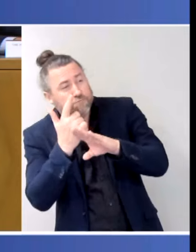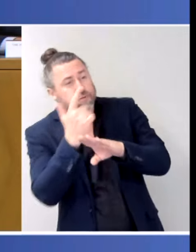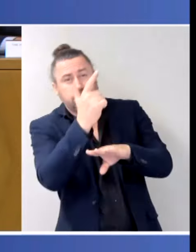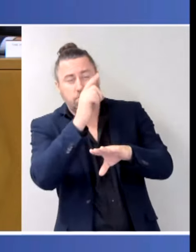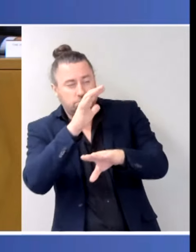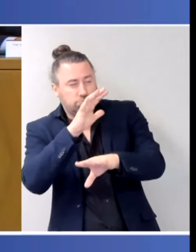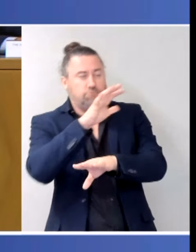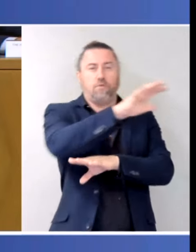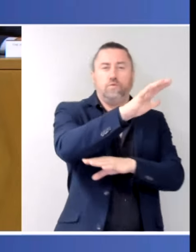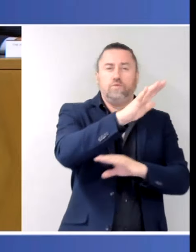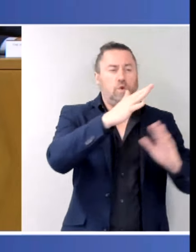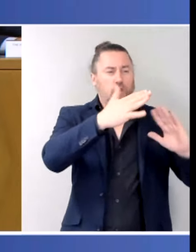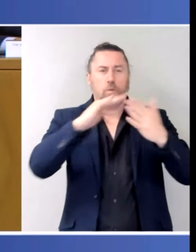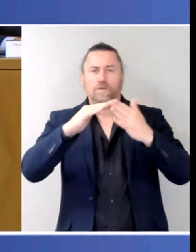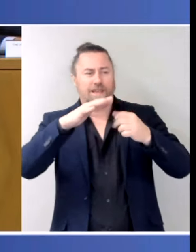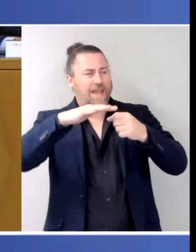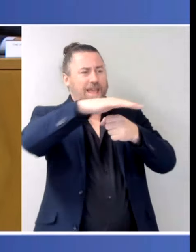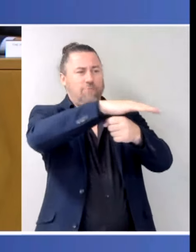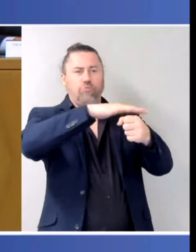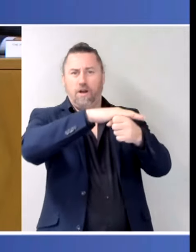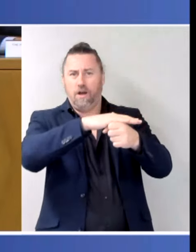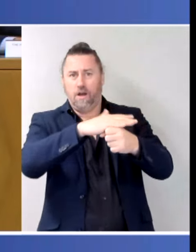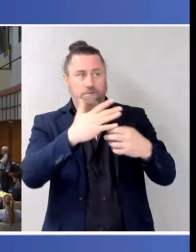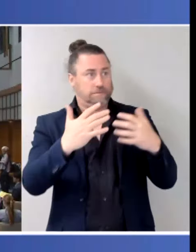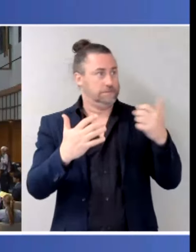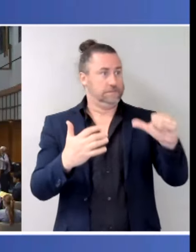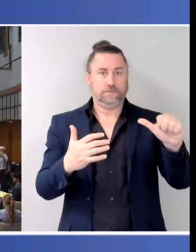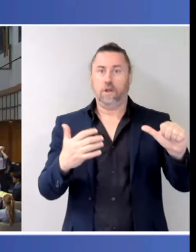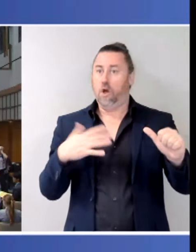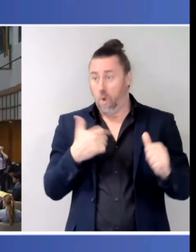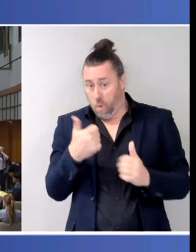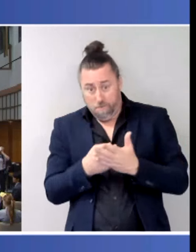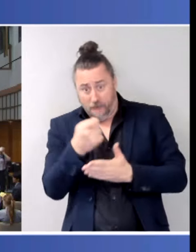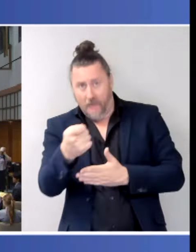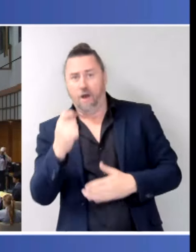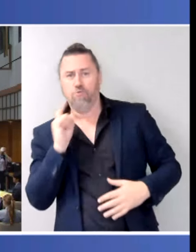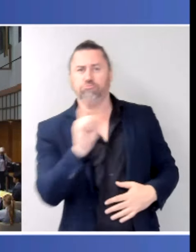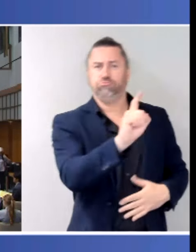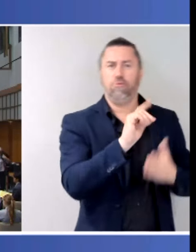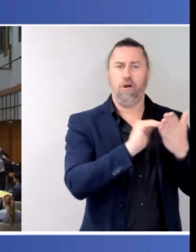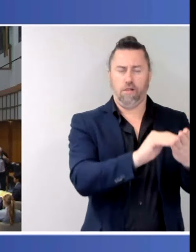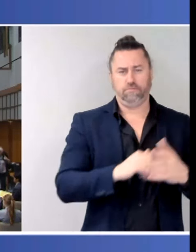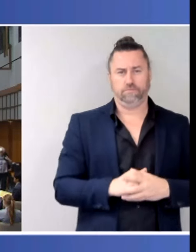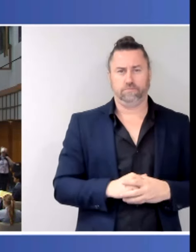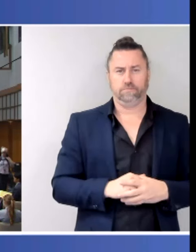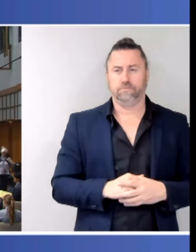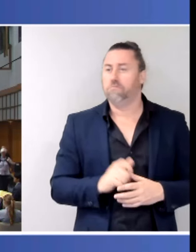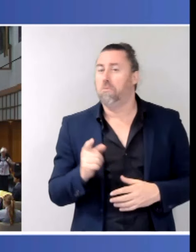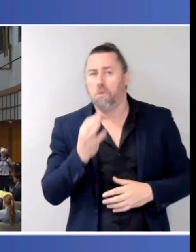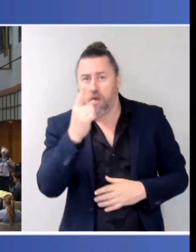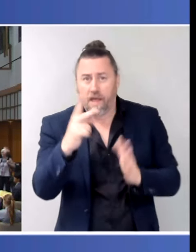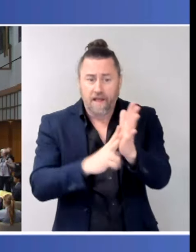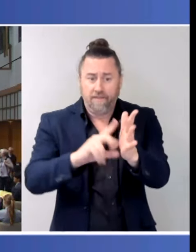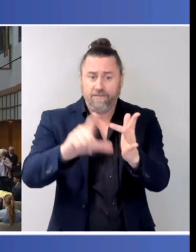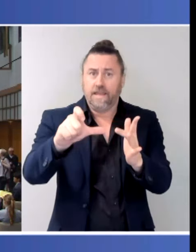services for Indigenous Australians. Mark? Can I ask the Victorian Premier, your New South Wales colleague just referenced